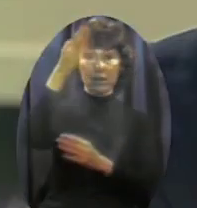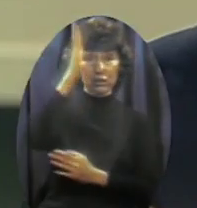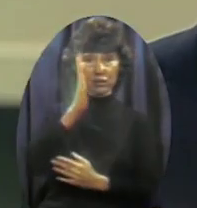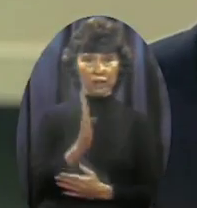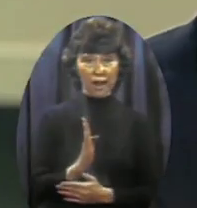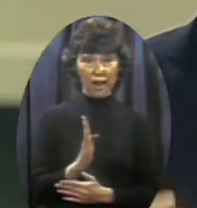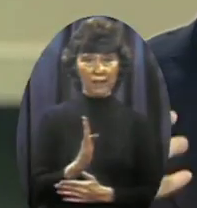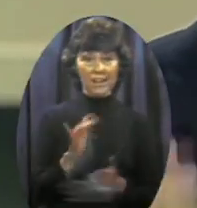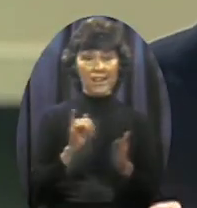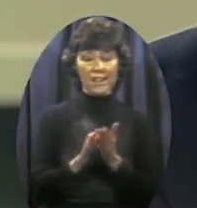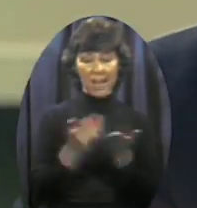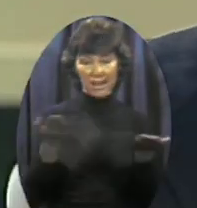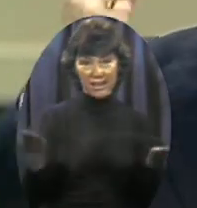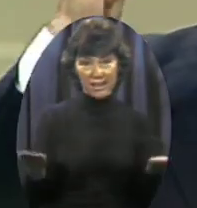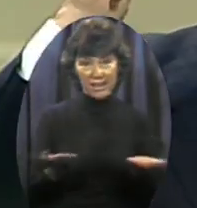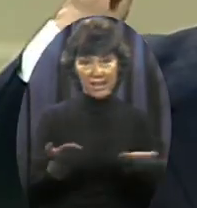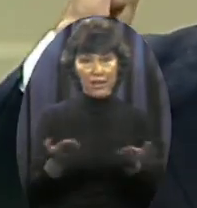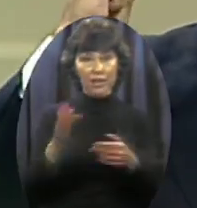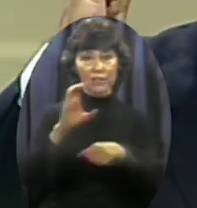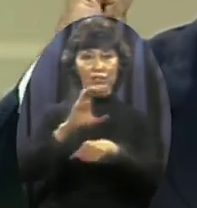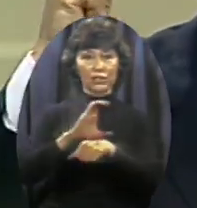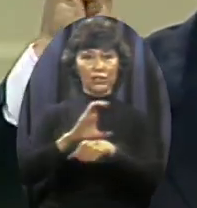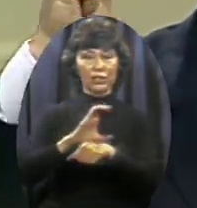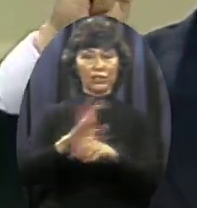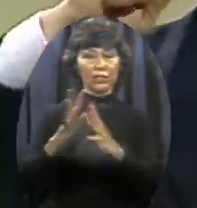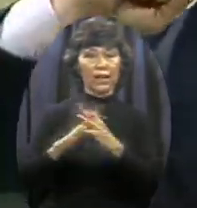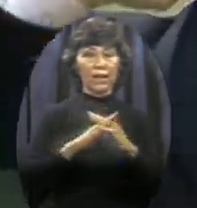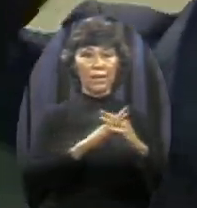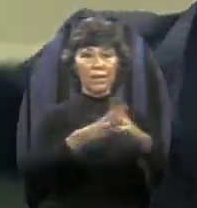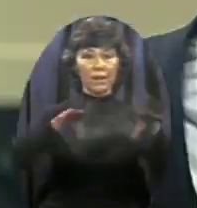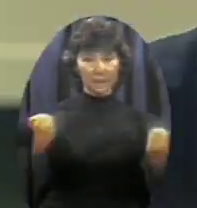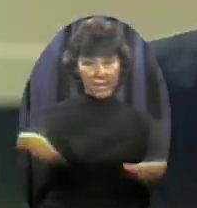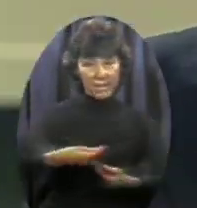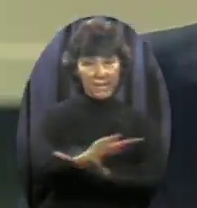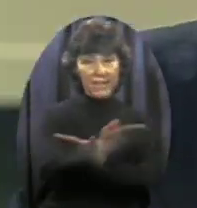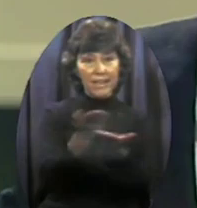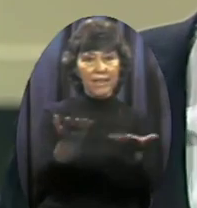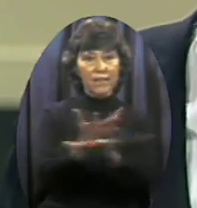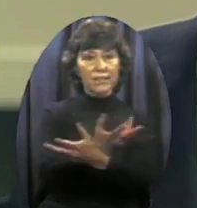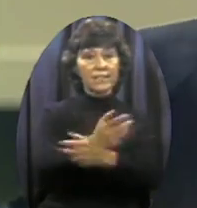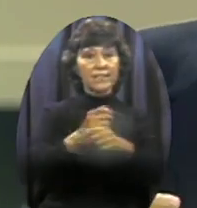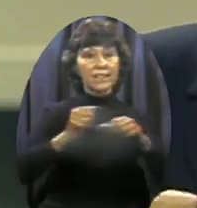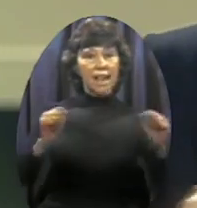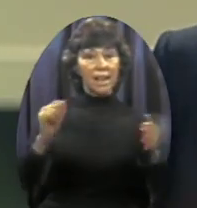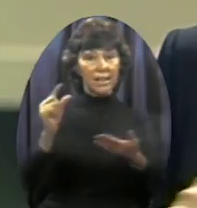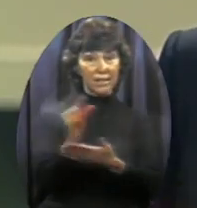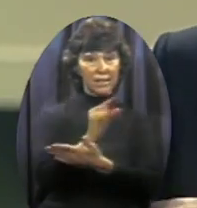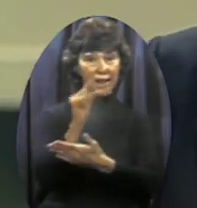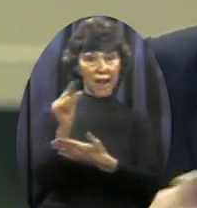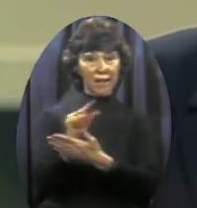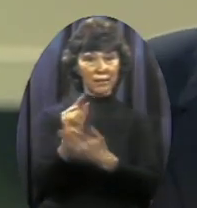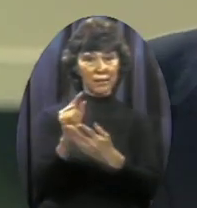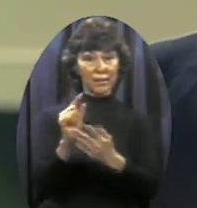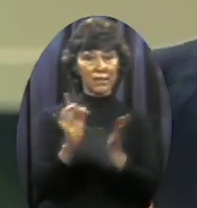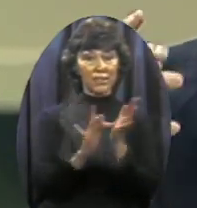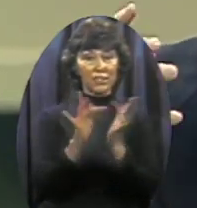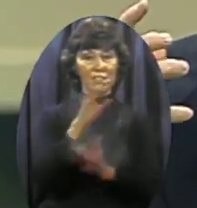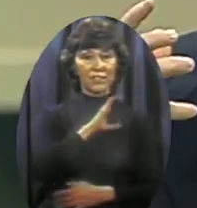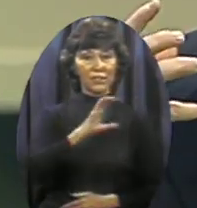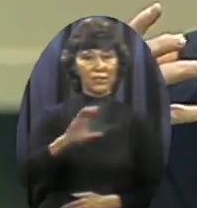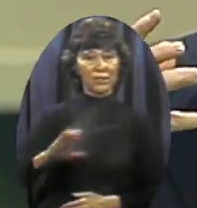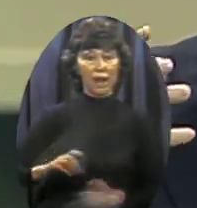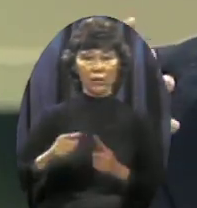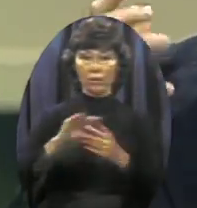an environment of freedom and strength Give the saving gospel of Christ To the whole world in our generation And Ezekiel 38 and 39